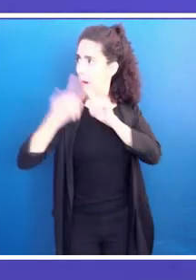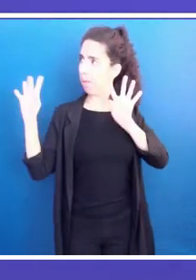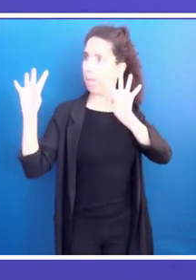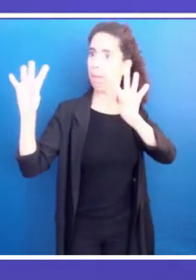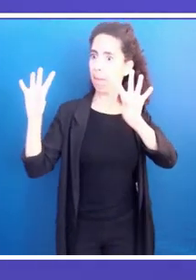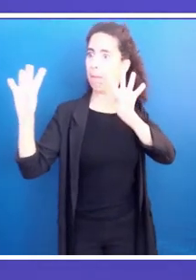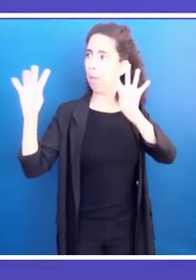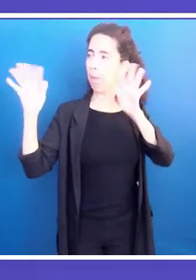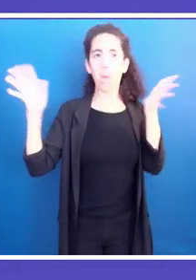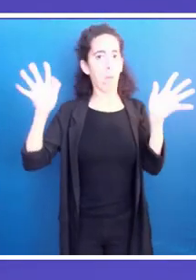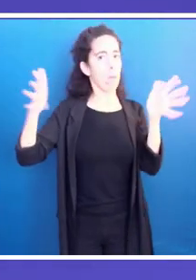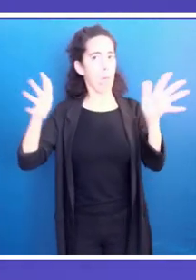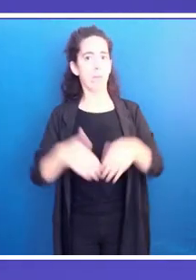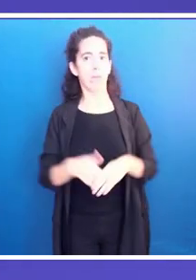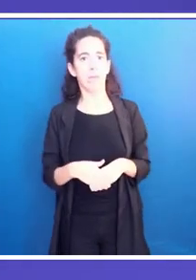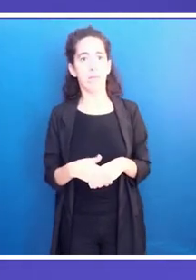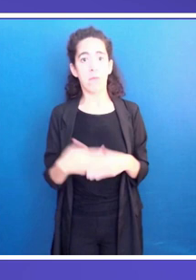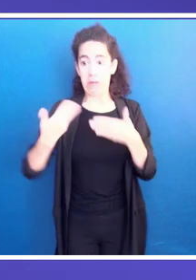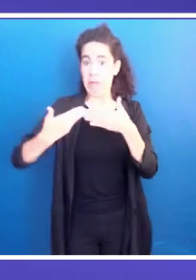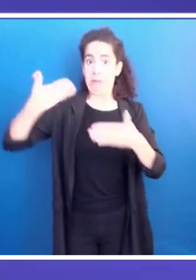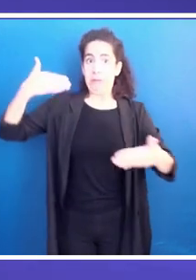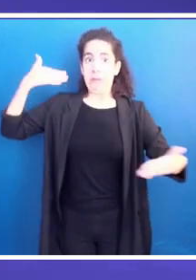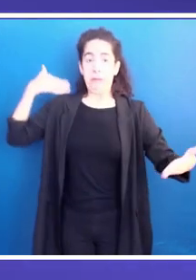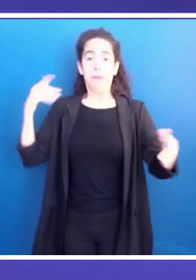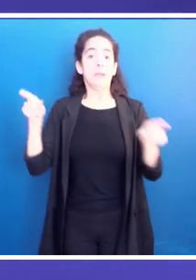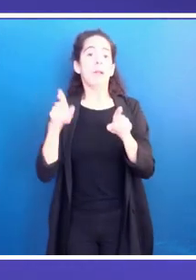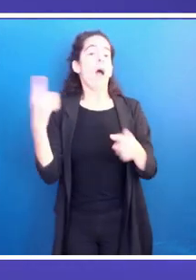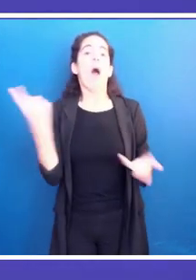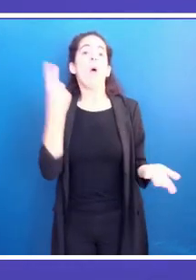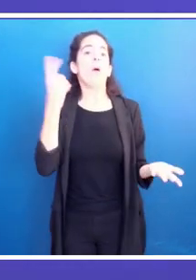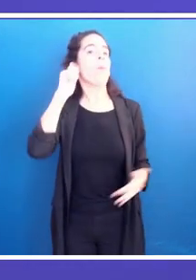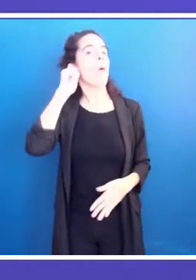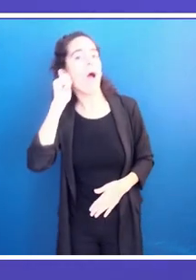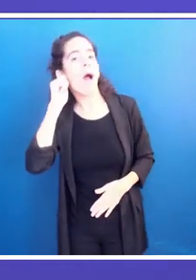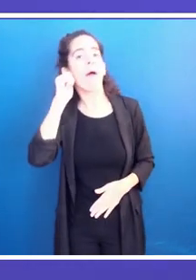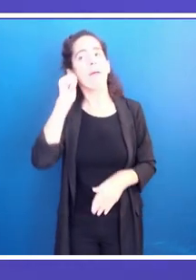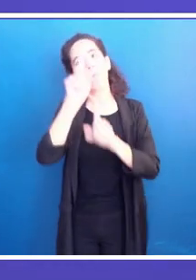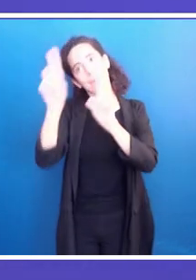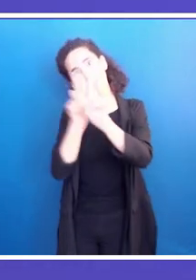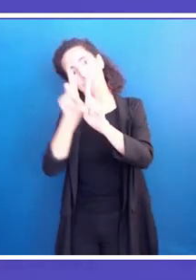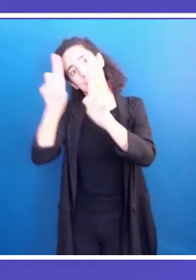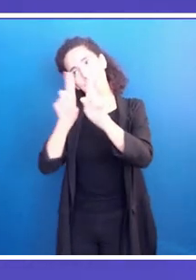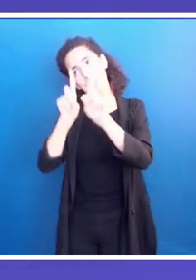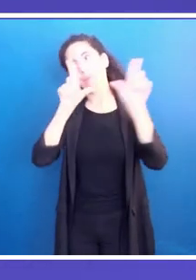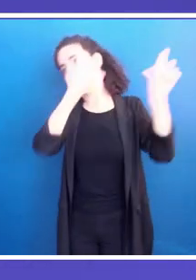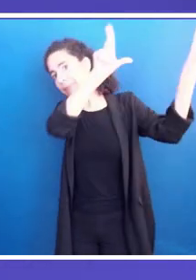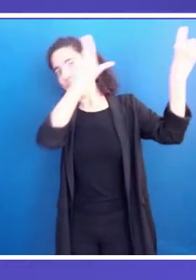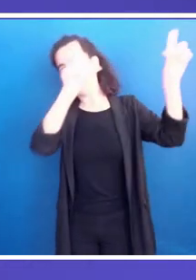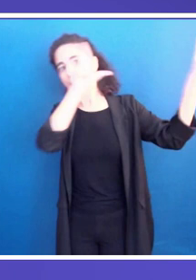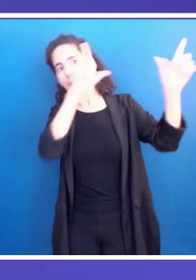guarantee more gender equality in the future? Can this be an opportunity as compared to the previous wars?